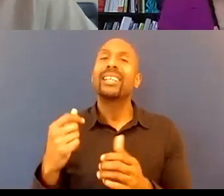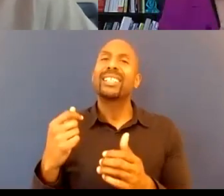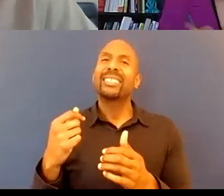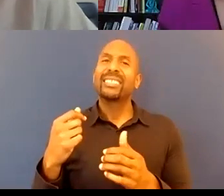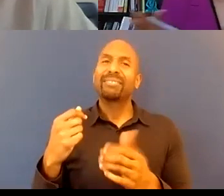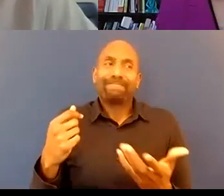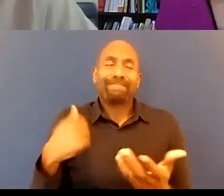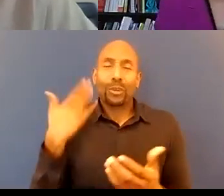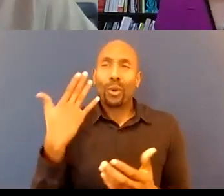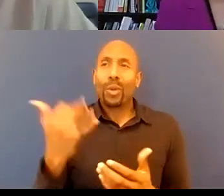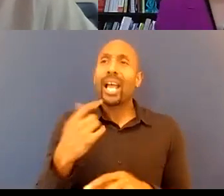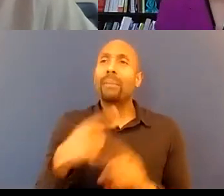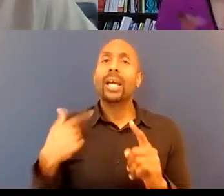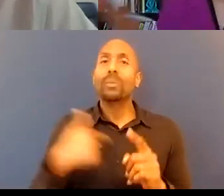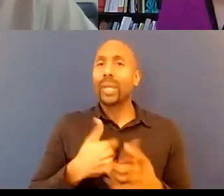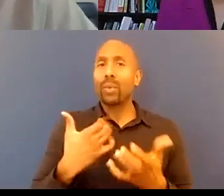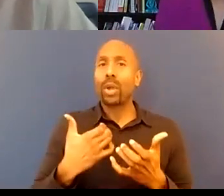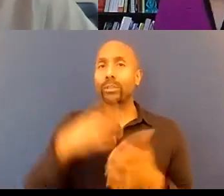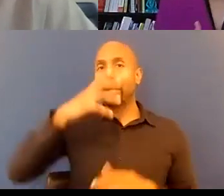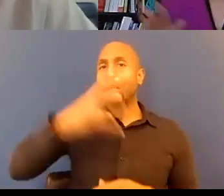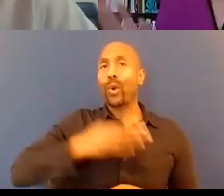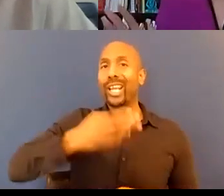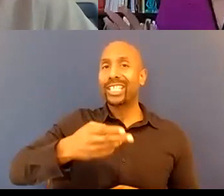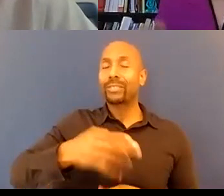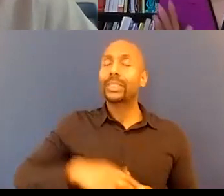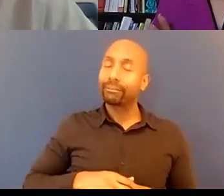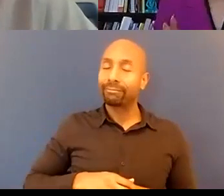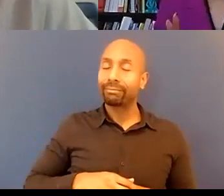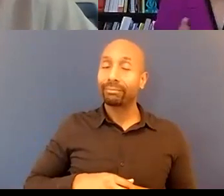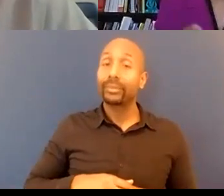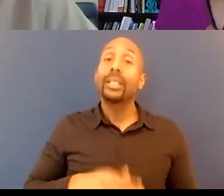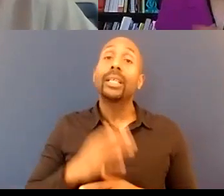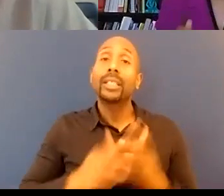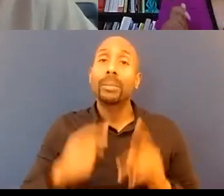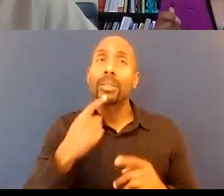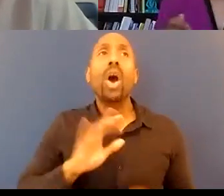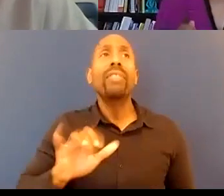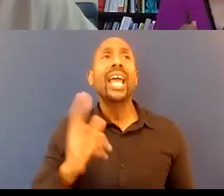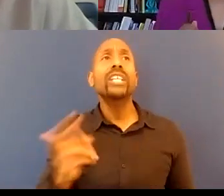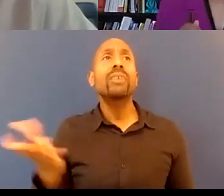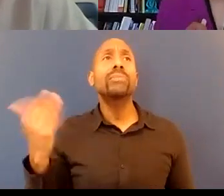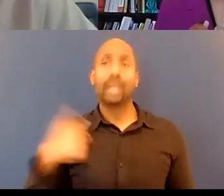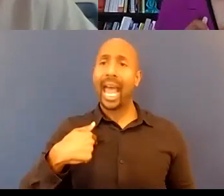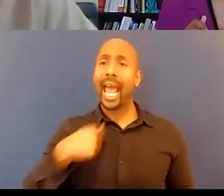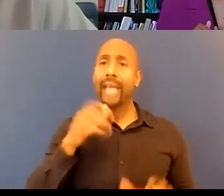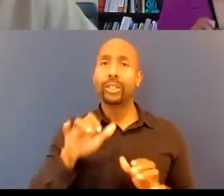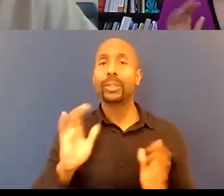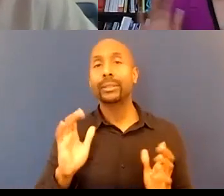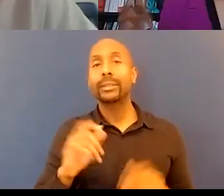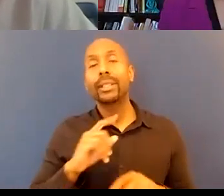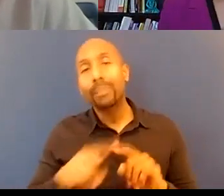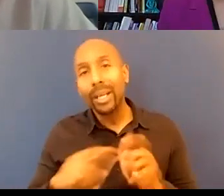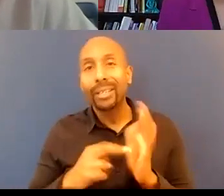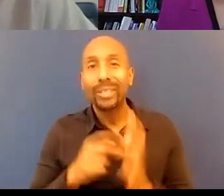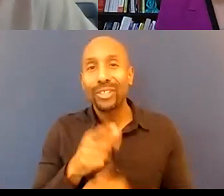historically what has happened and for some everybody's like it's history wasn't me but it's also a signal that you don't understand the